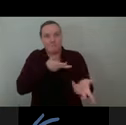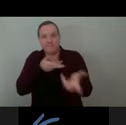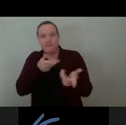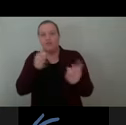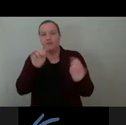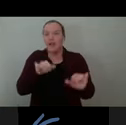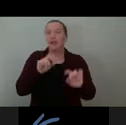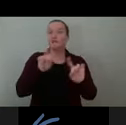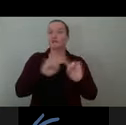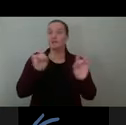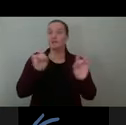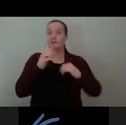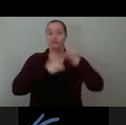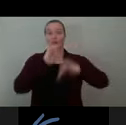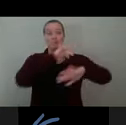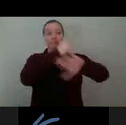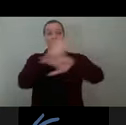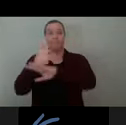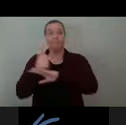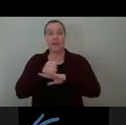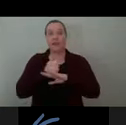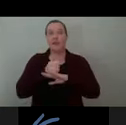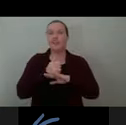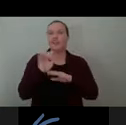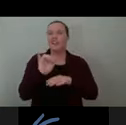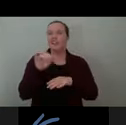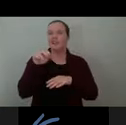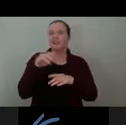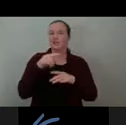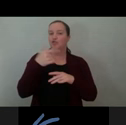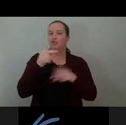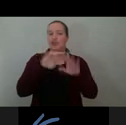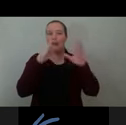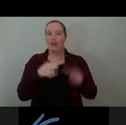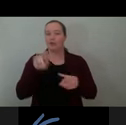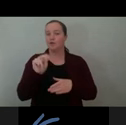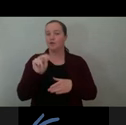nurseries for this future forest, as well as a public pavilion, a potting pavilion.